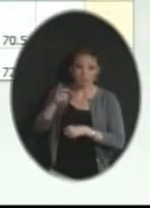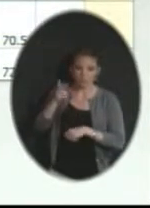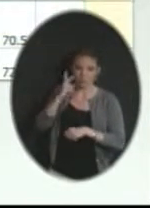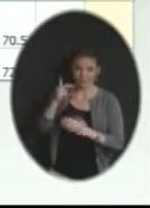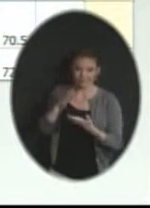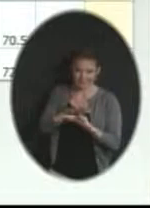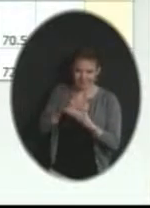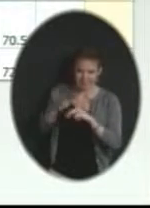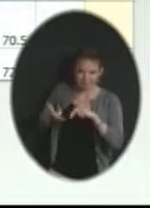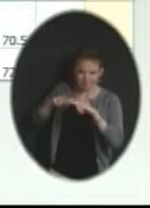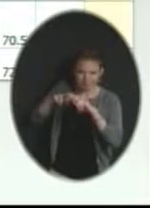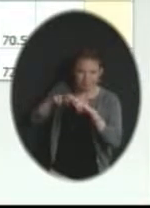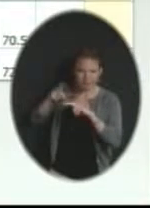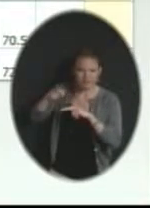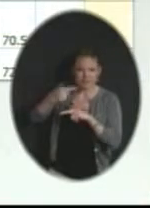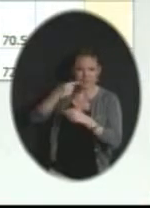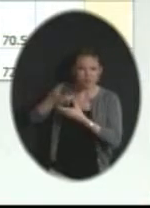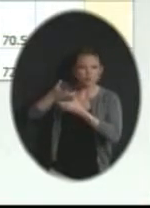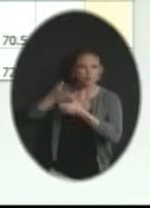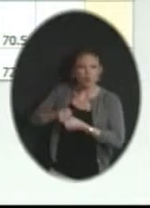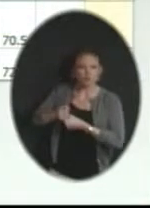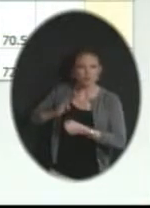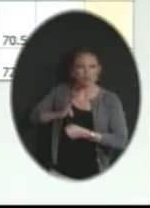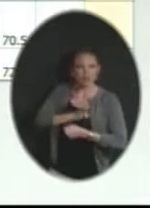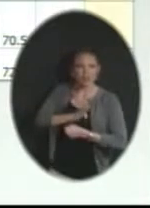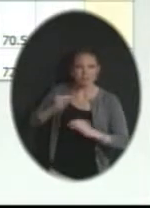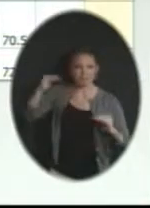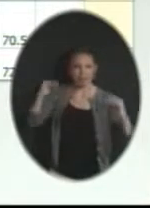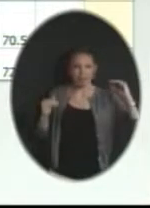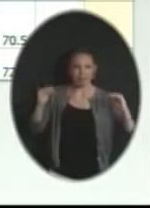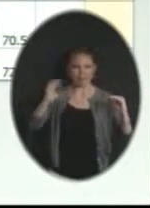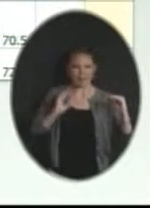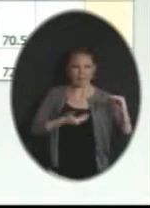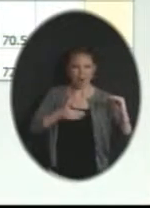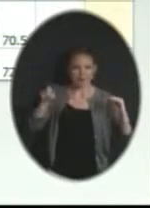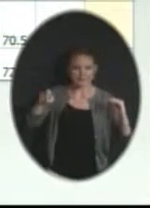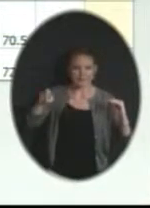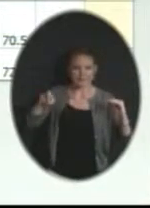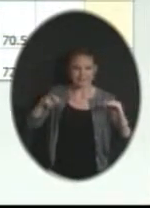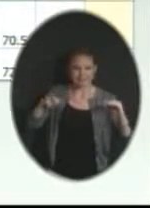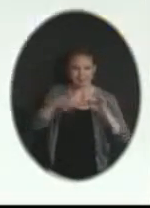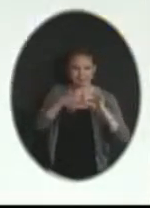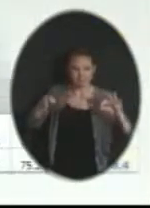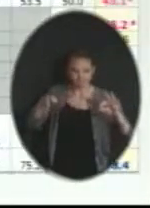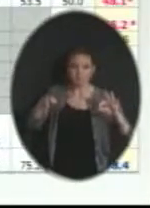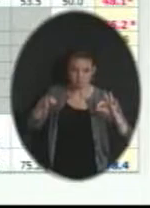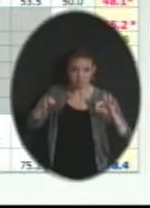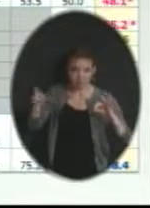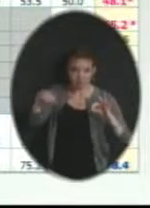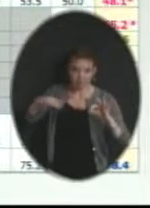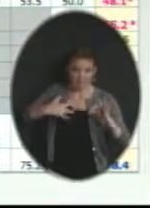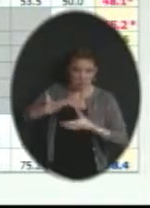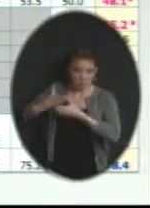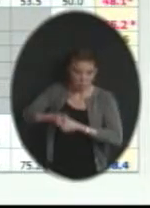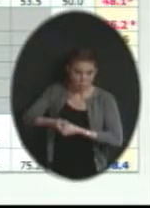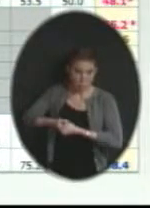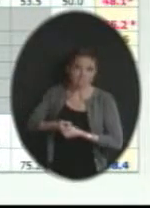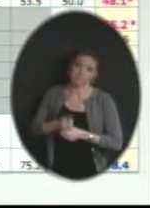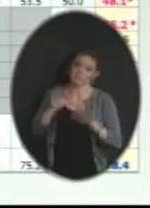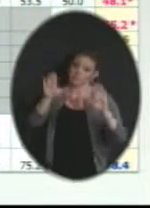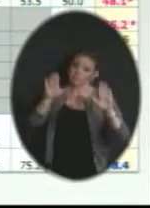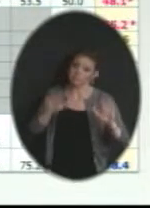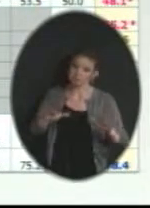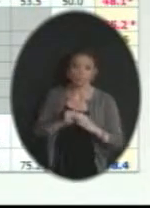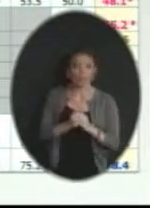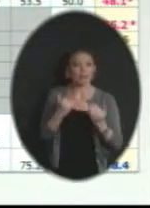increase on the trusting the Board to balance the needs. And so that's another positive that we want to look at there. As you can look at the district